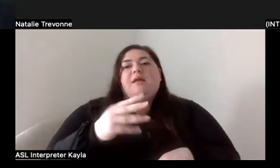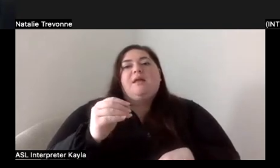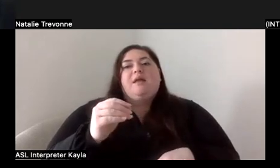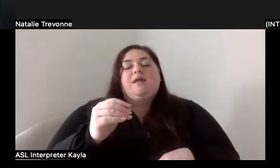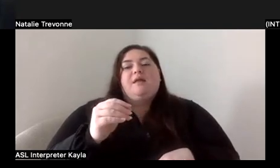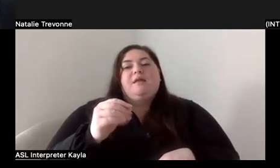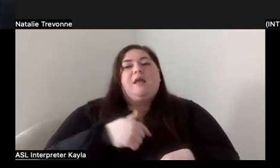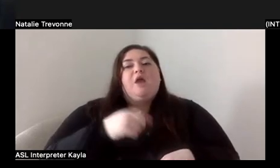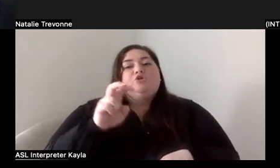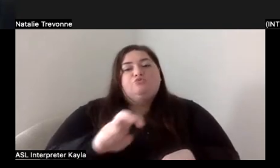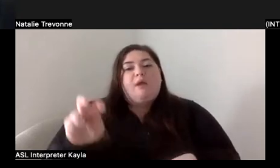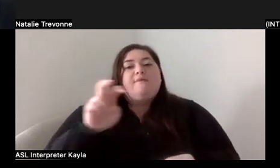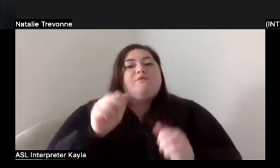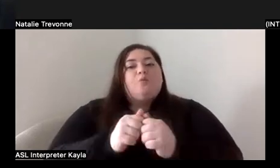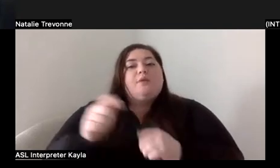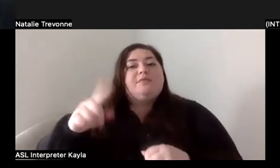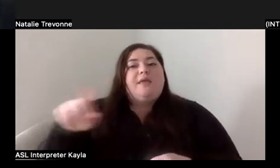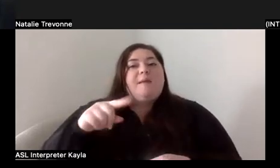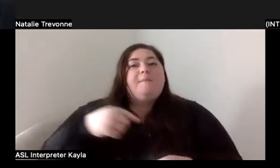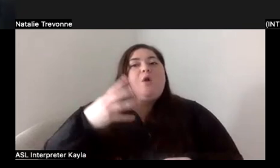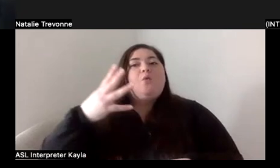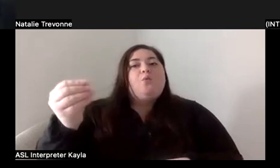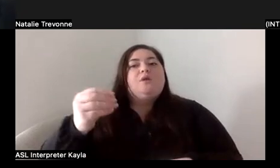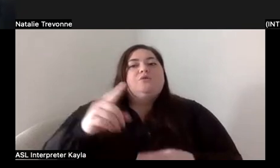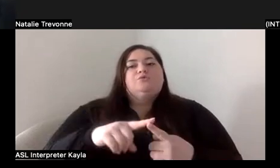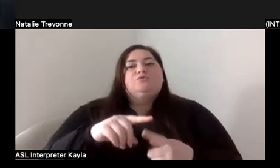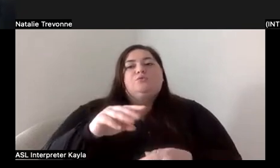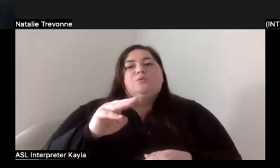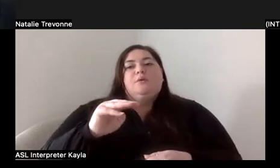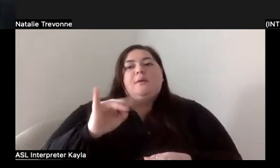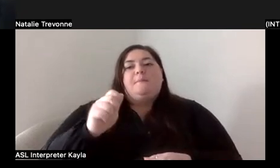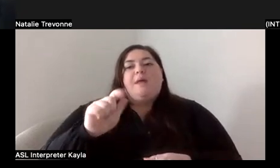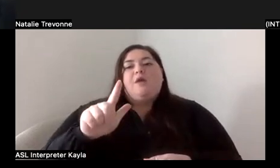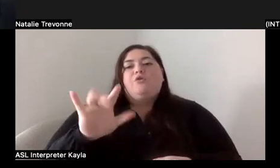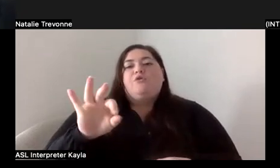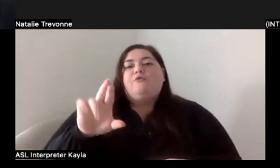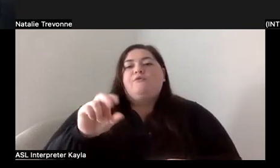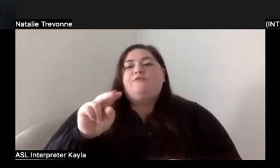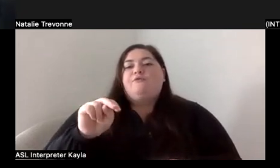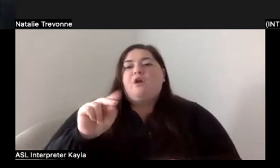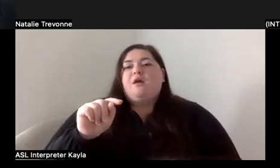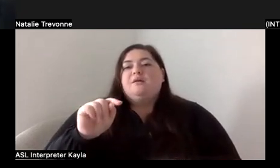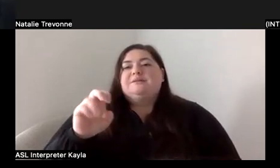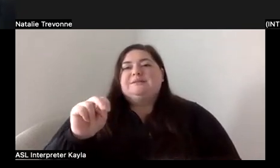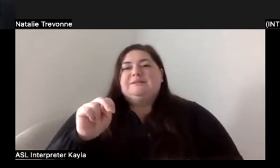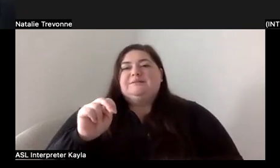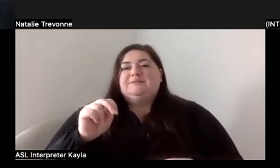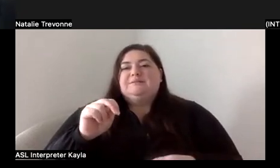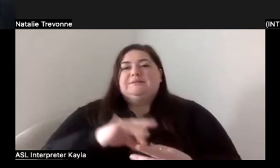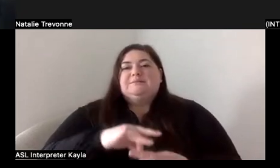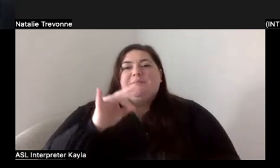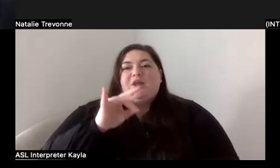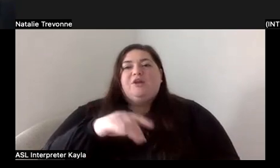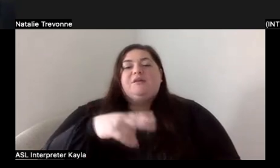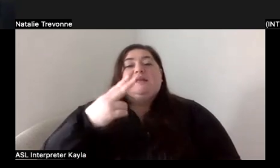that regard, I traveled, I was at a concert for Michael Fronte and Spearhead. And then he reached out to me and put me in one of his